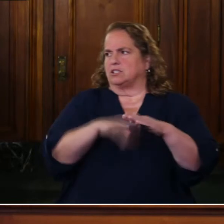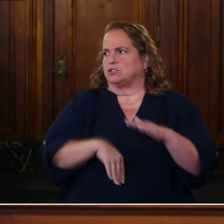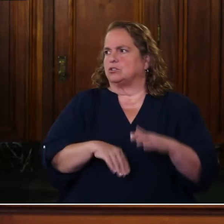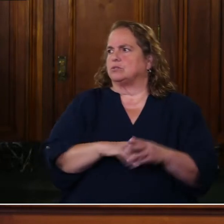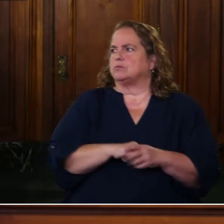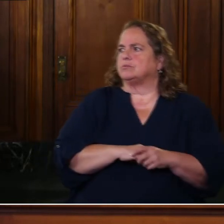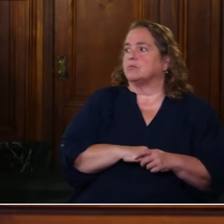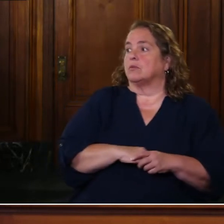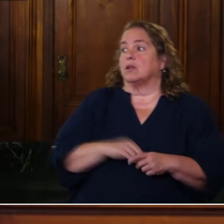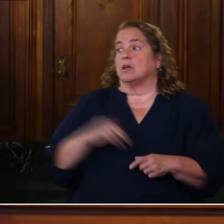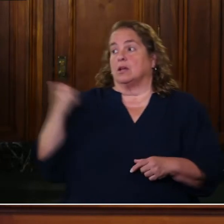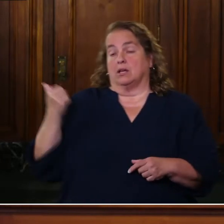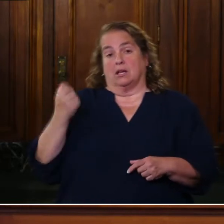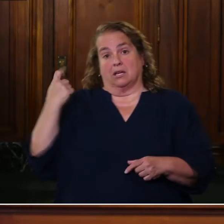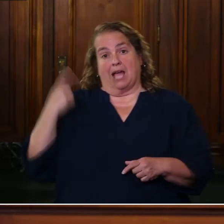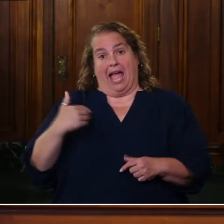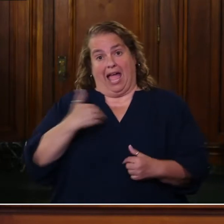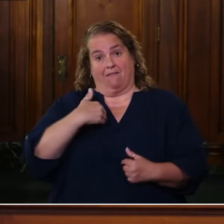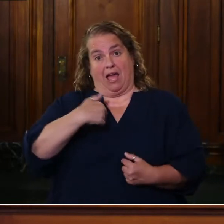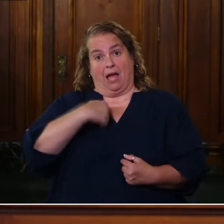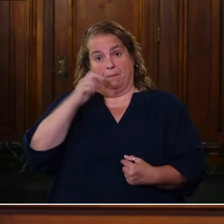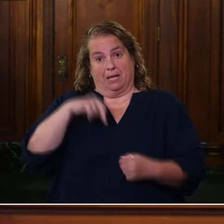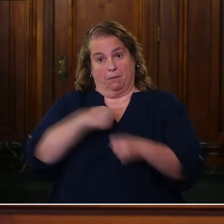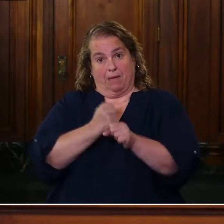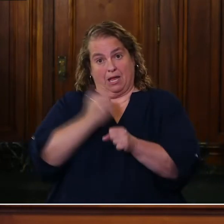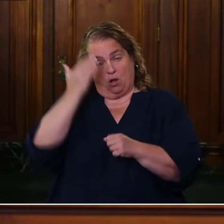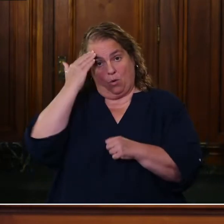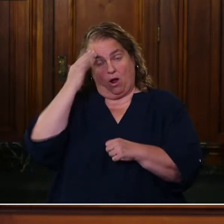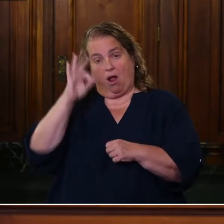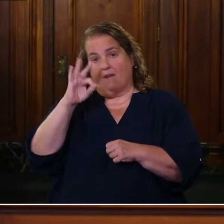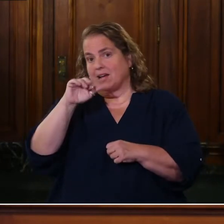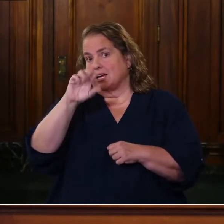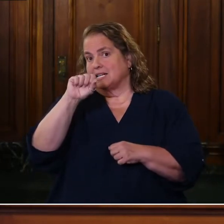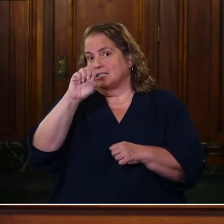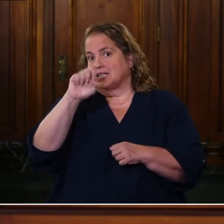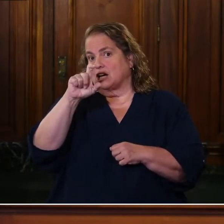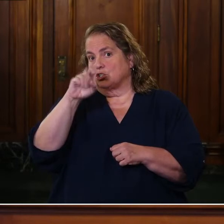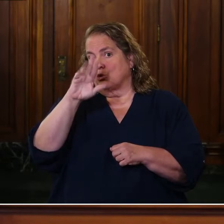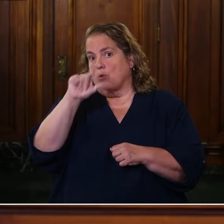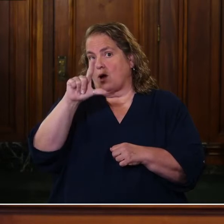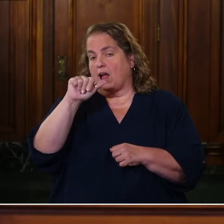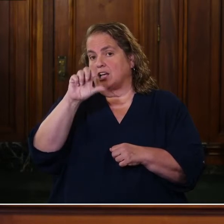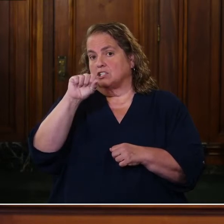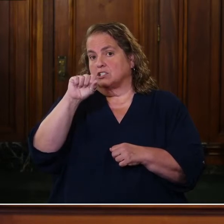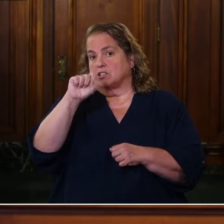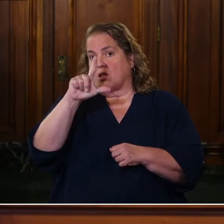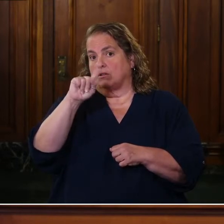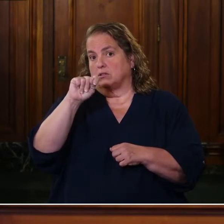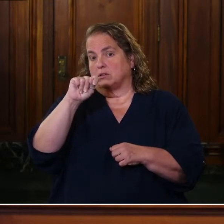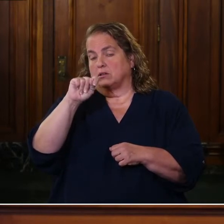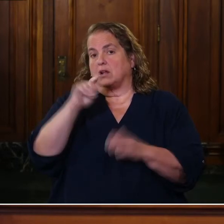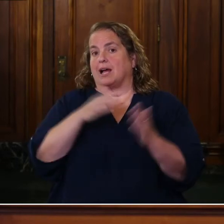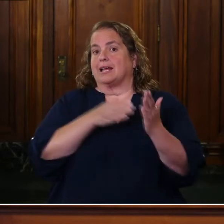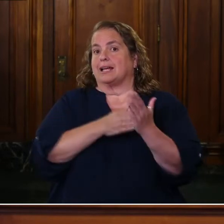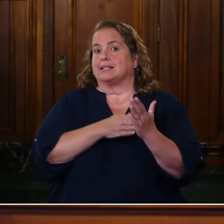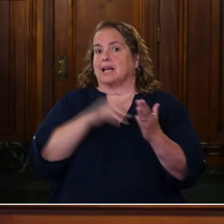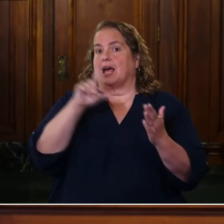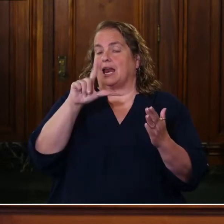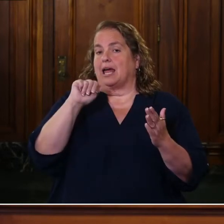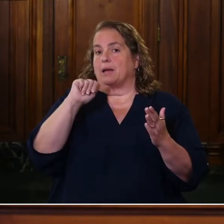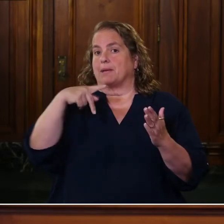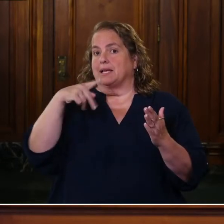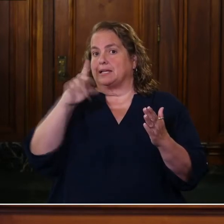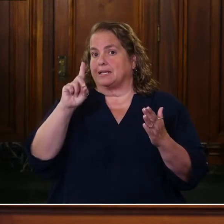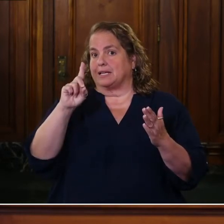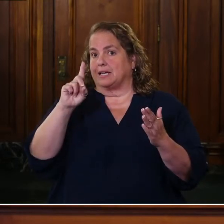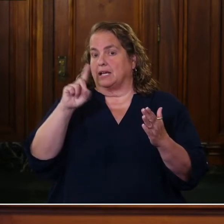Have I been made aware of the sexual assault harassment allegations being made against LNPD Detective Brent Hankison on social media?